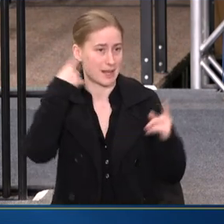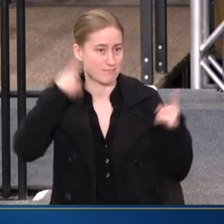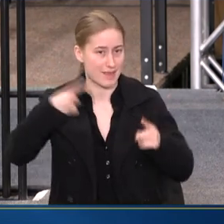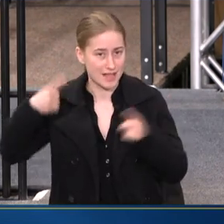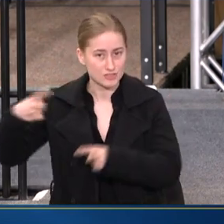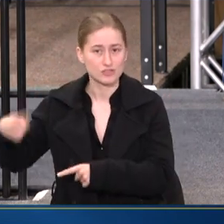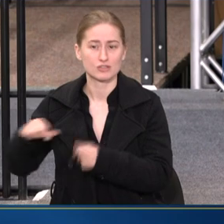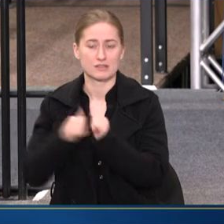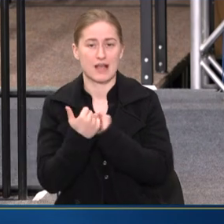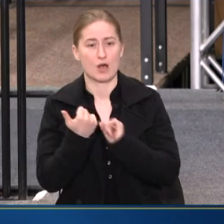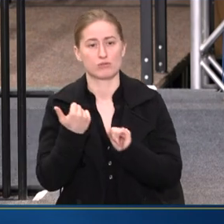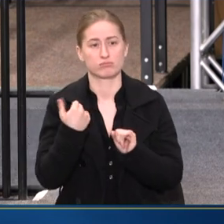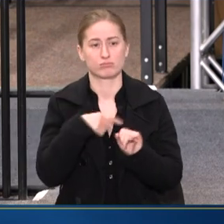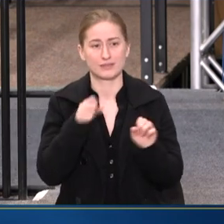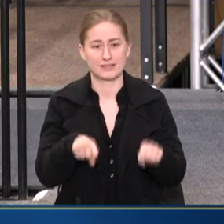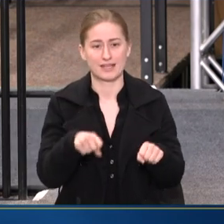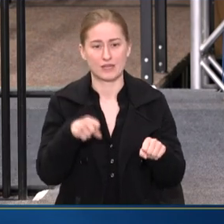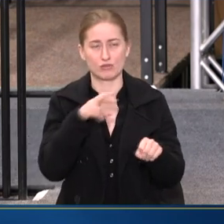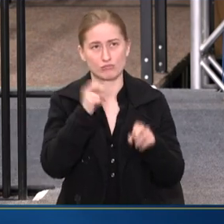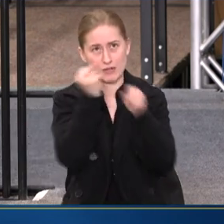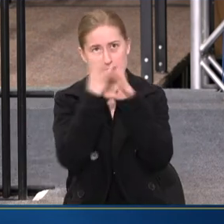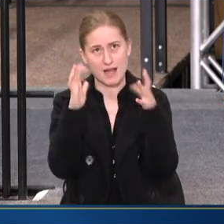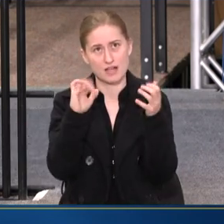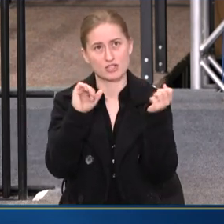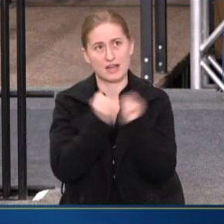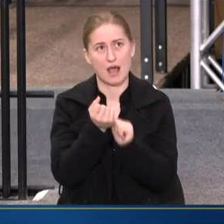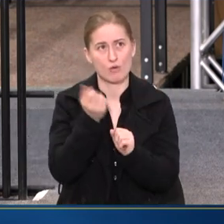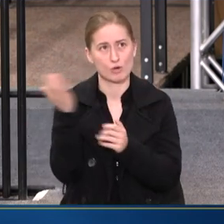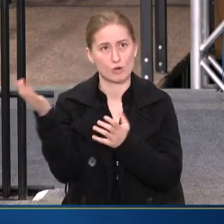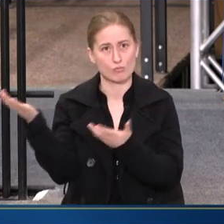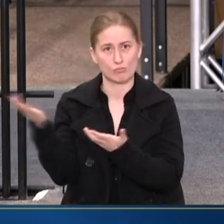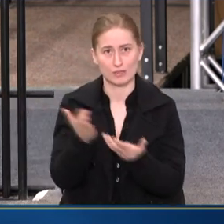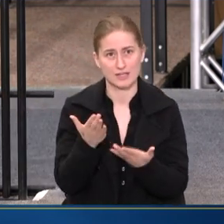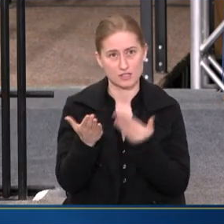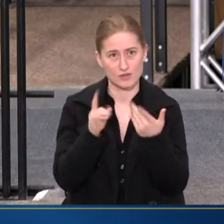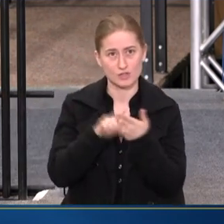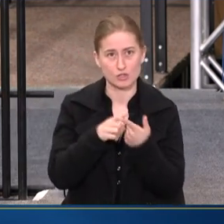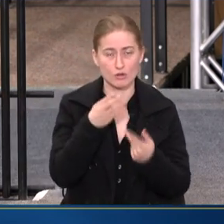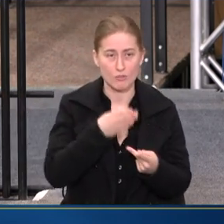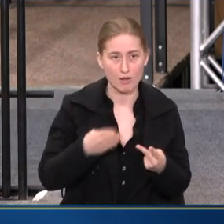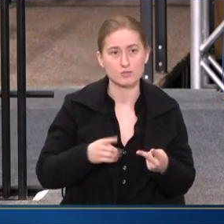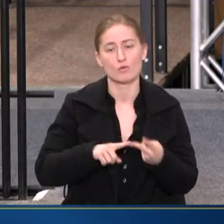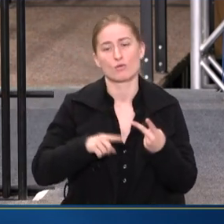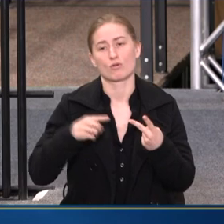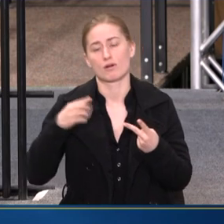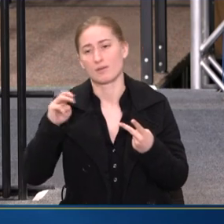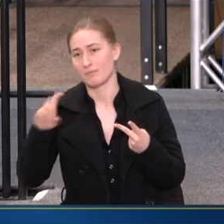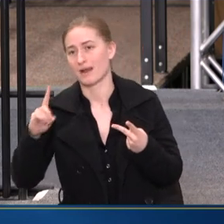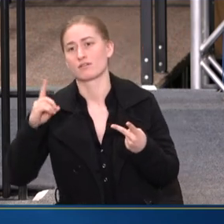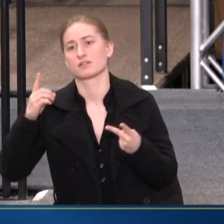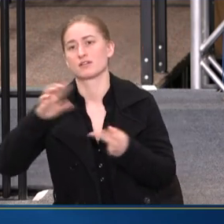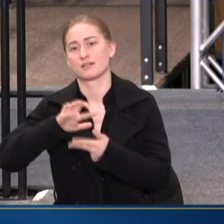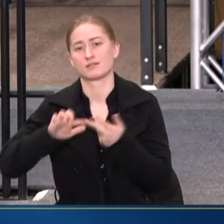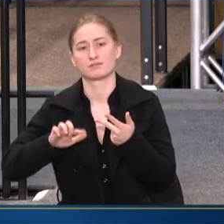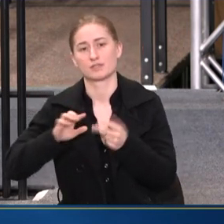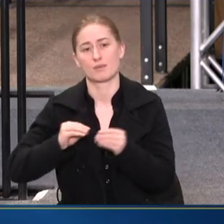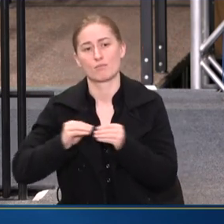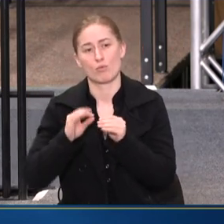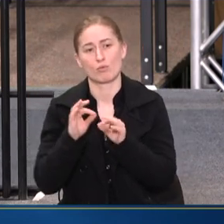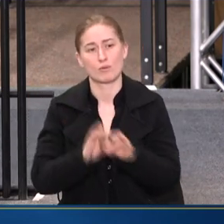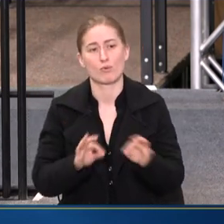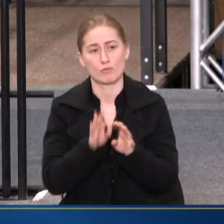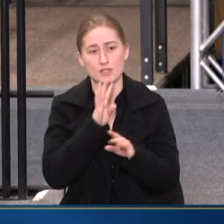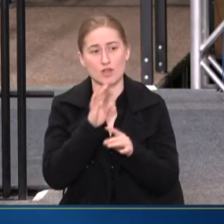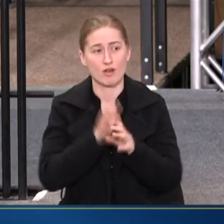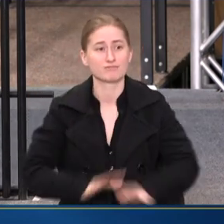how we can really reimagine how we're bringing these services to Baltimoreans, to Marylanders, and more importantly as we talk here today,